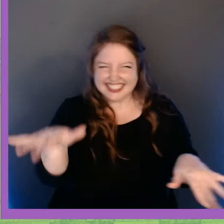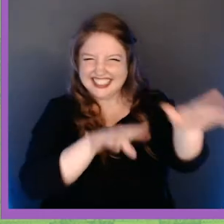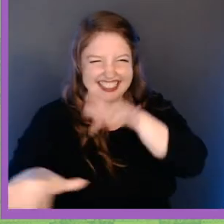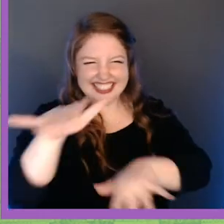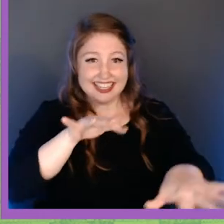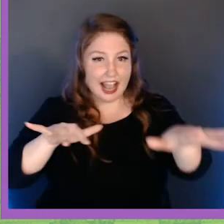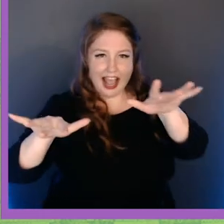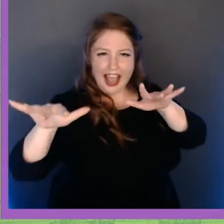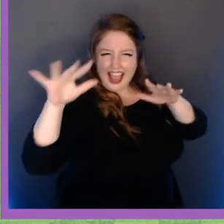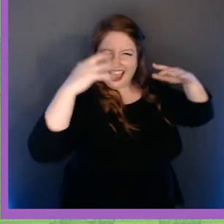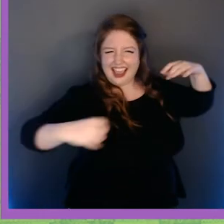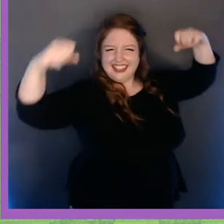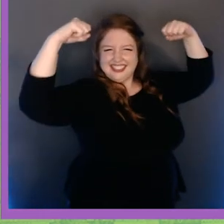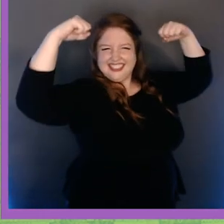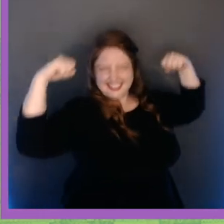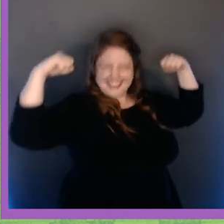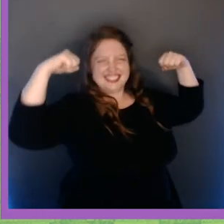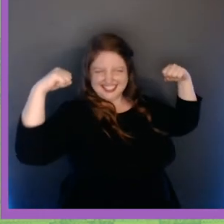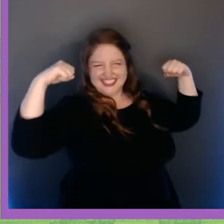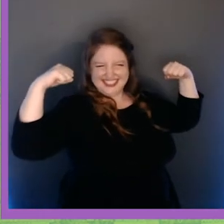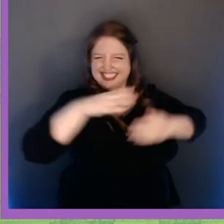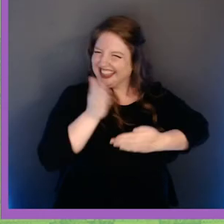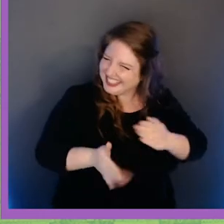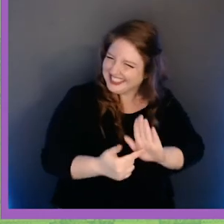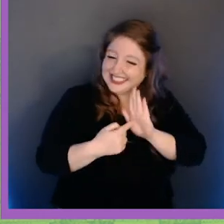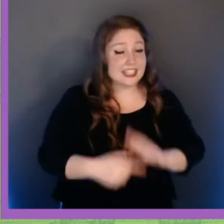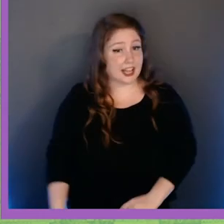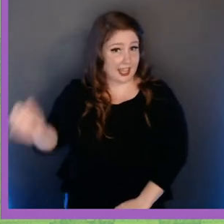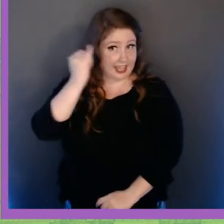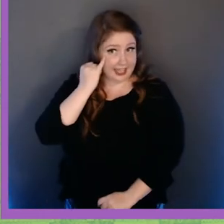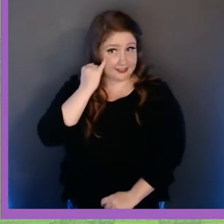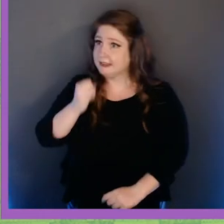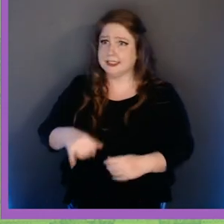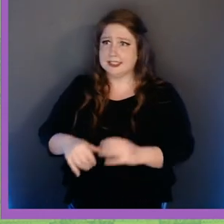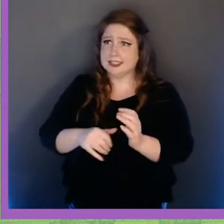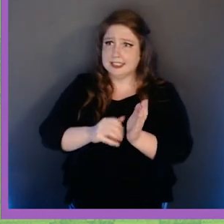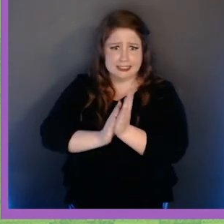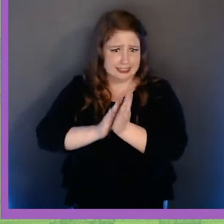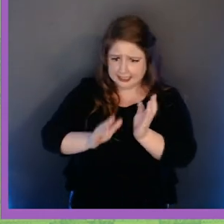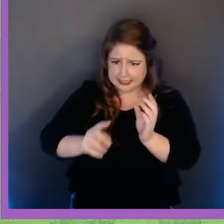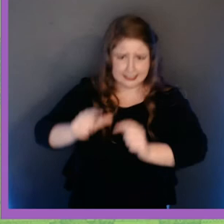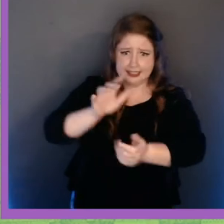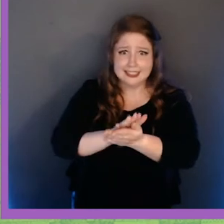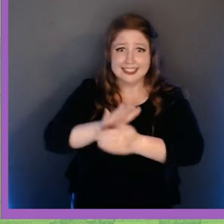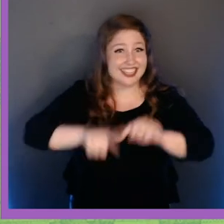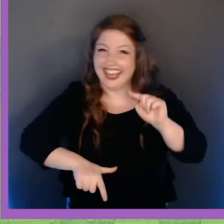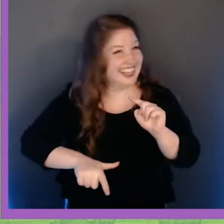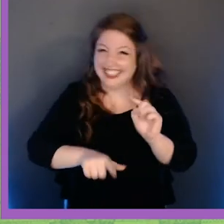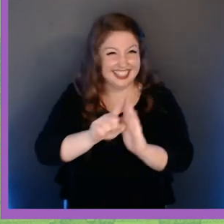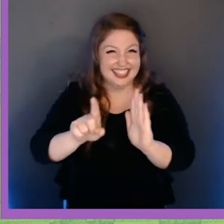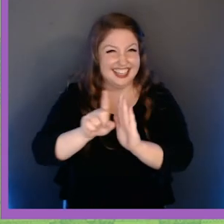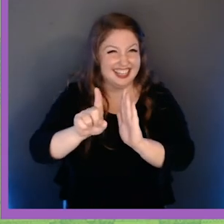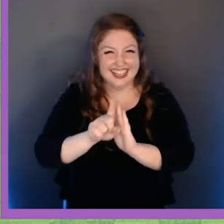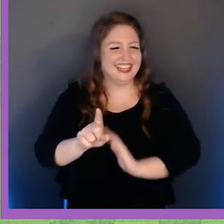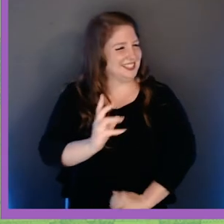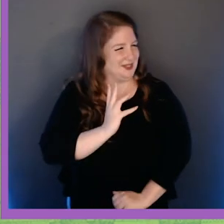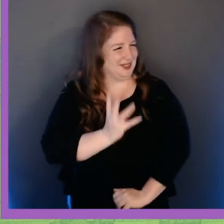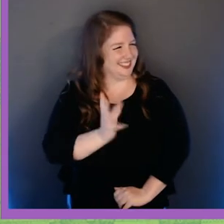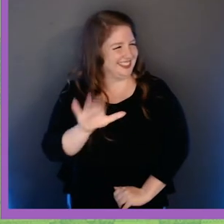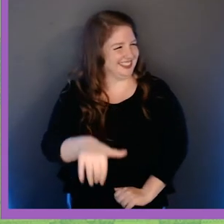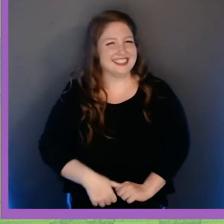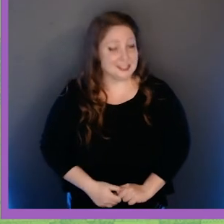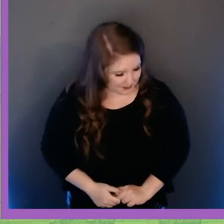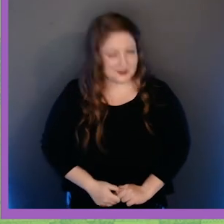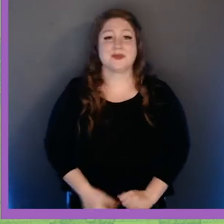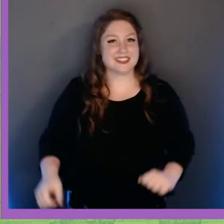si, si. Cicada. Make sure you show me your strong. If you're not able to clap on cicada, you can't keep the beat or